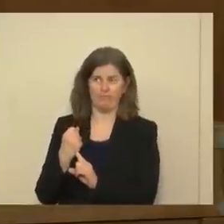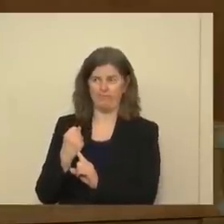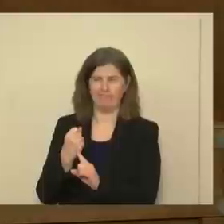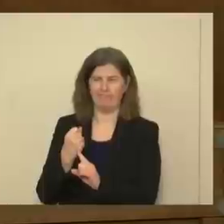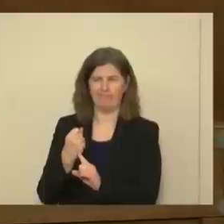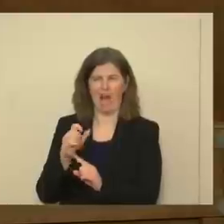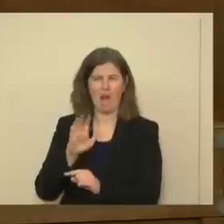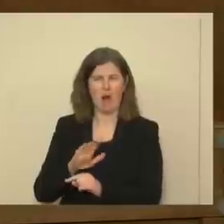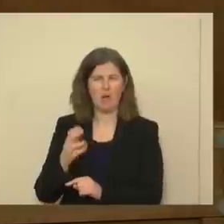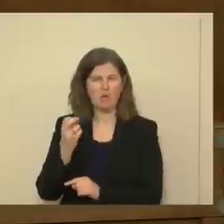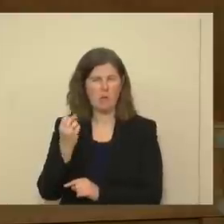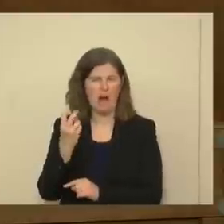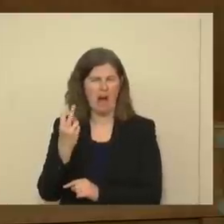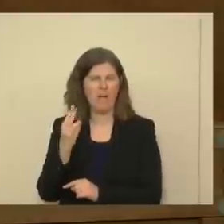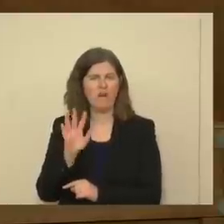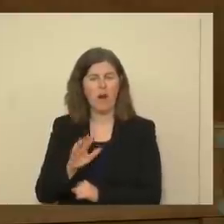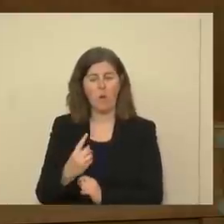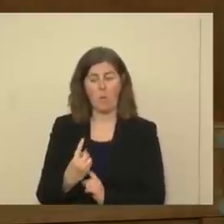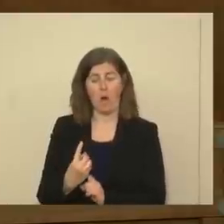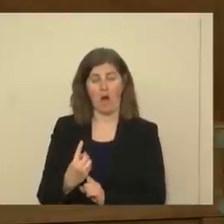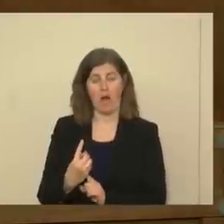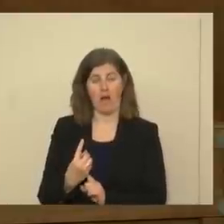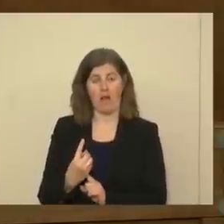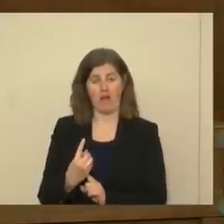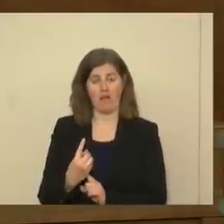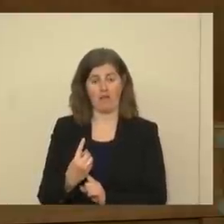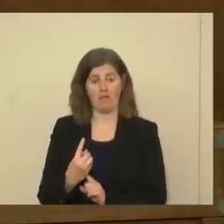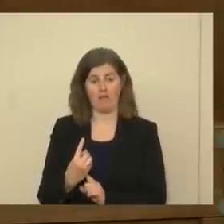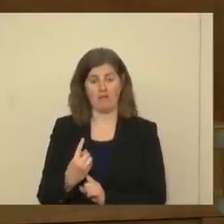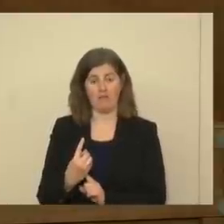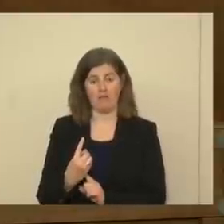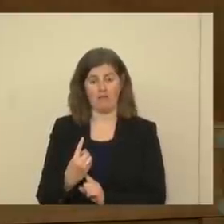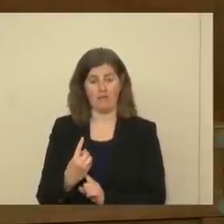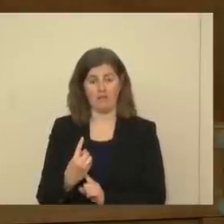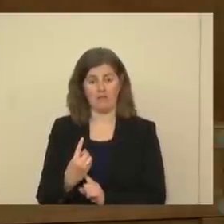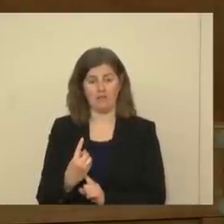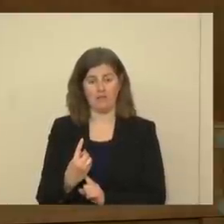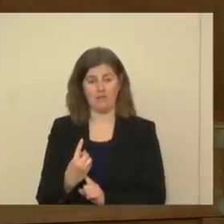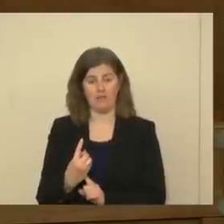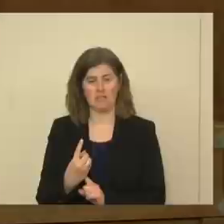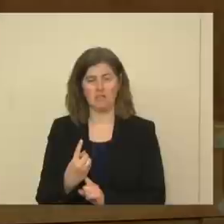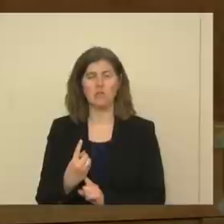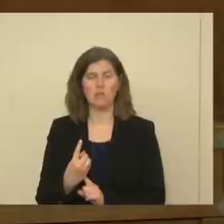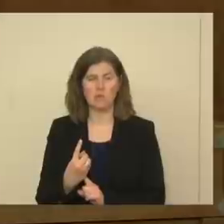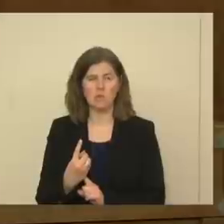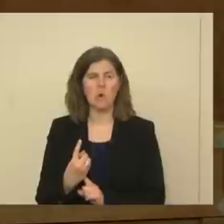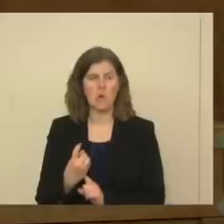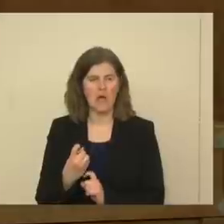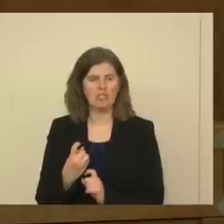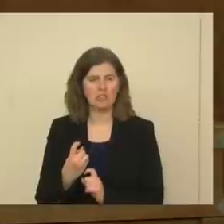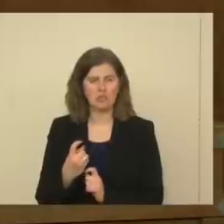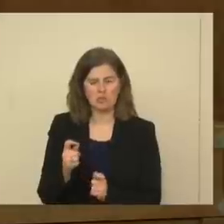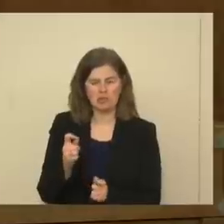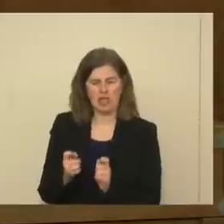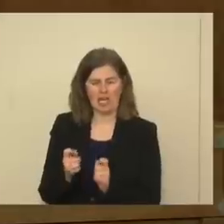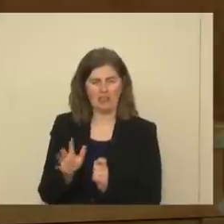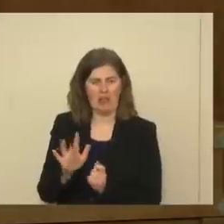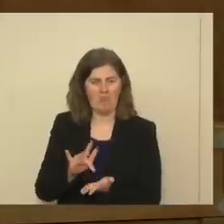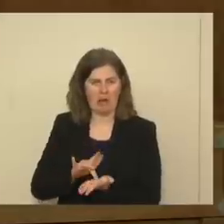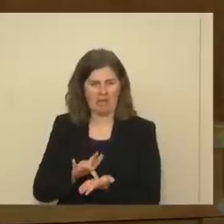about a dozen, only one of those folks did we need to do something like a medication modification.